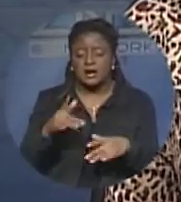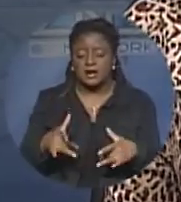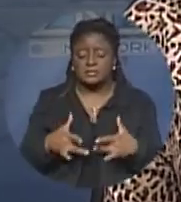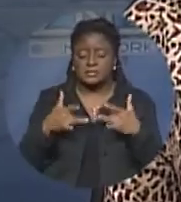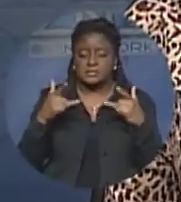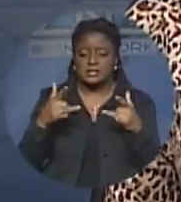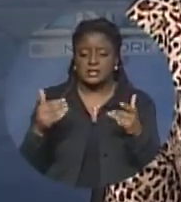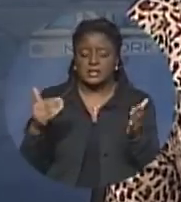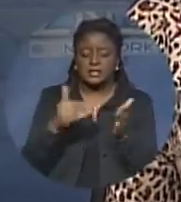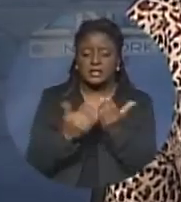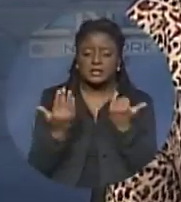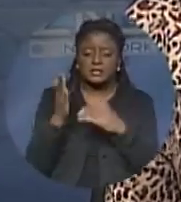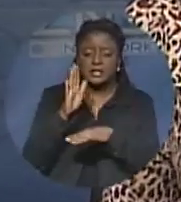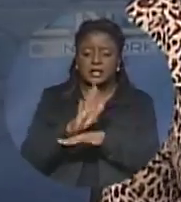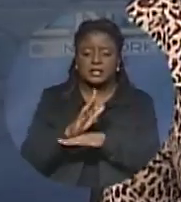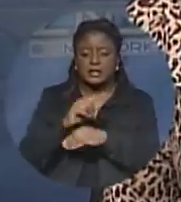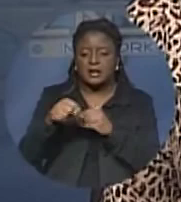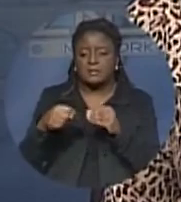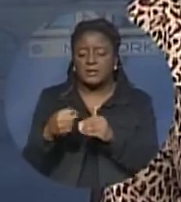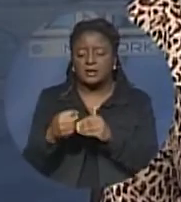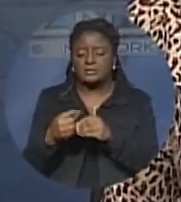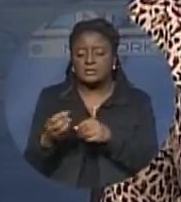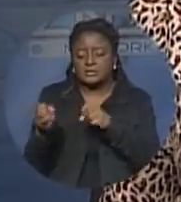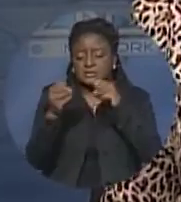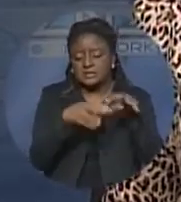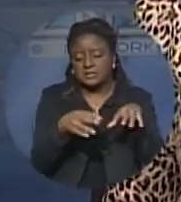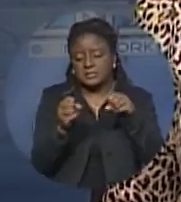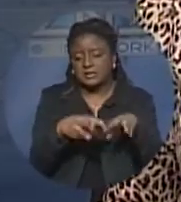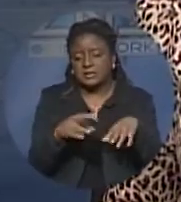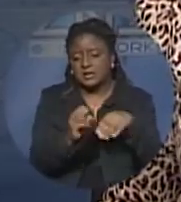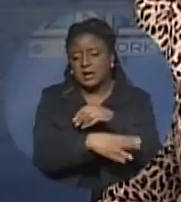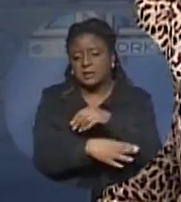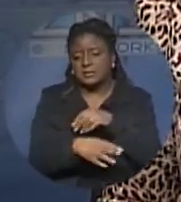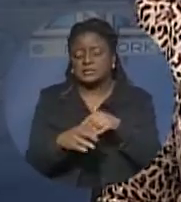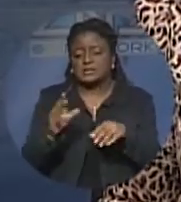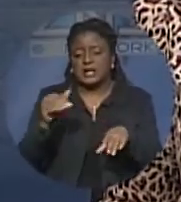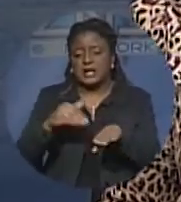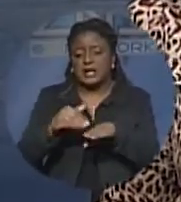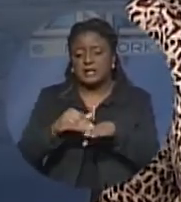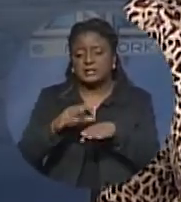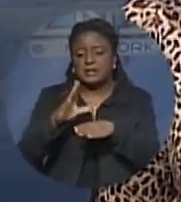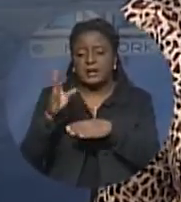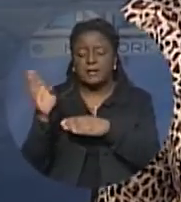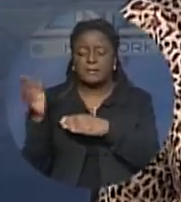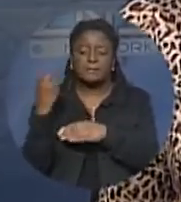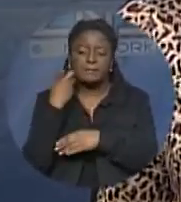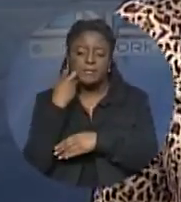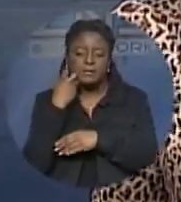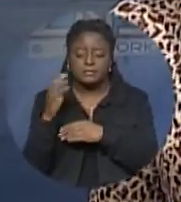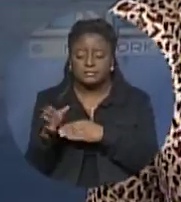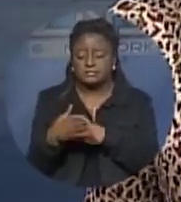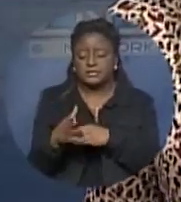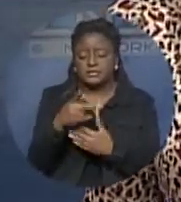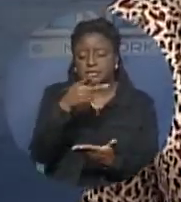one of the country's main protected zones, Bonefish Pond National Park. Our Giovanni Stewart visited the site today.